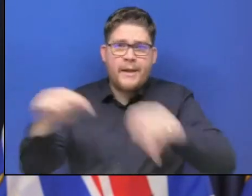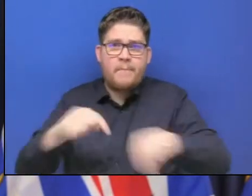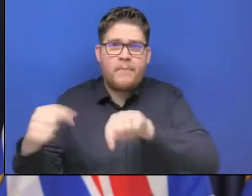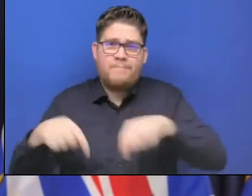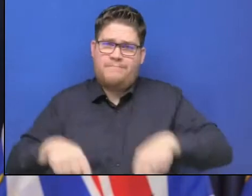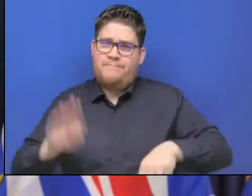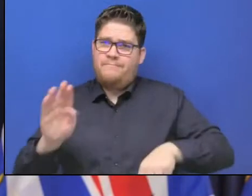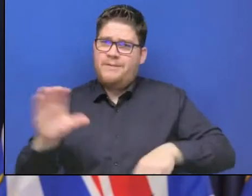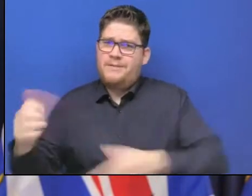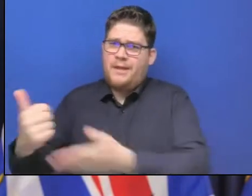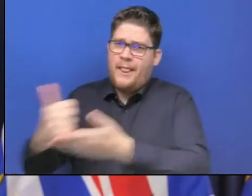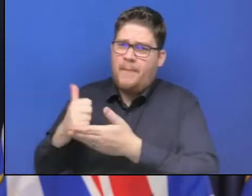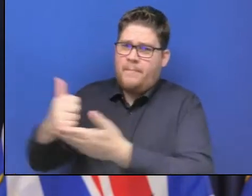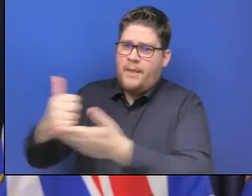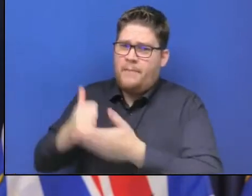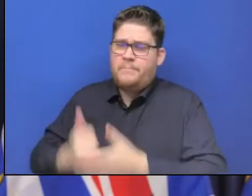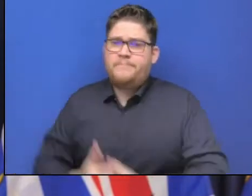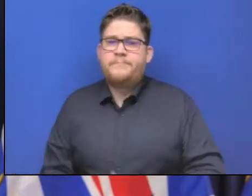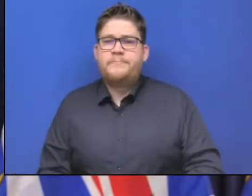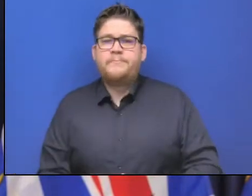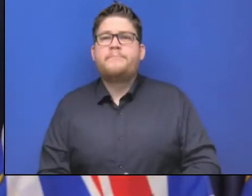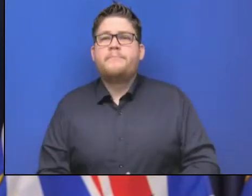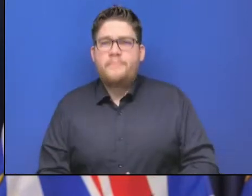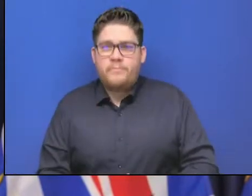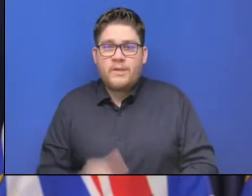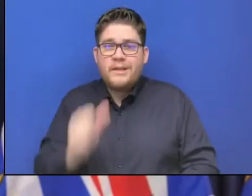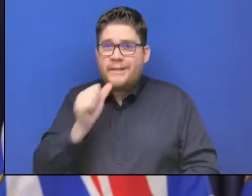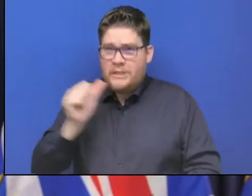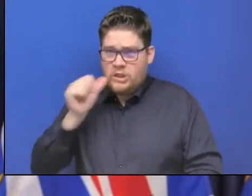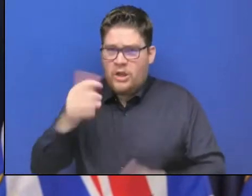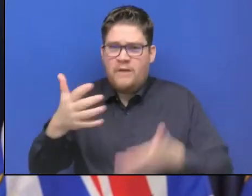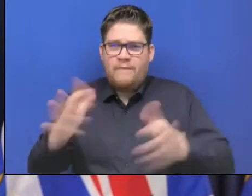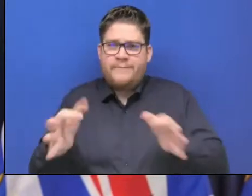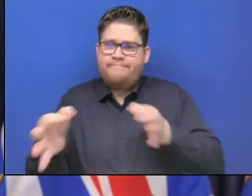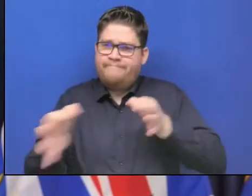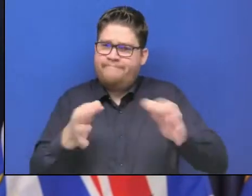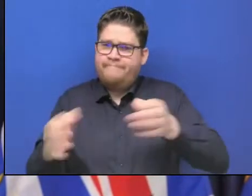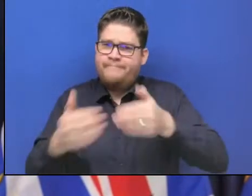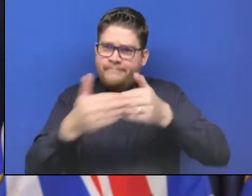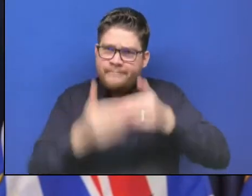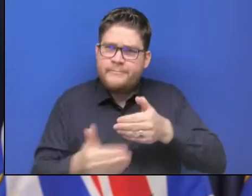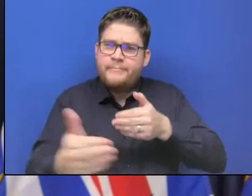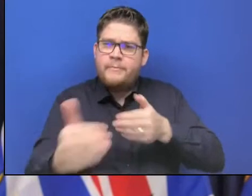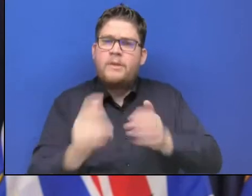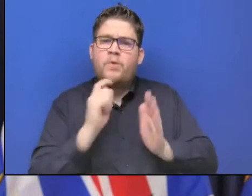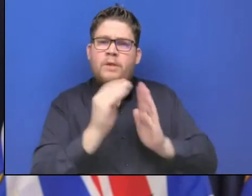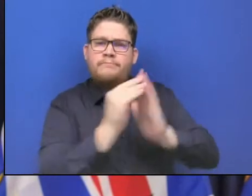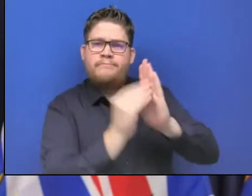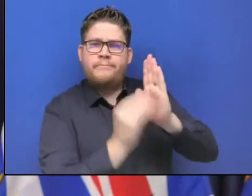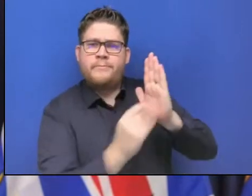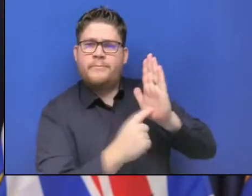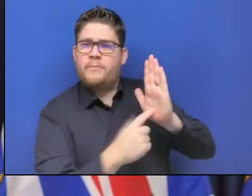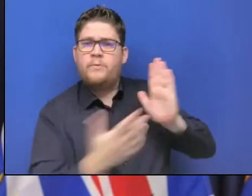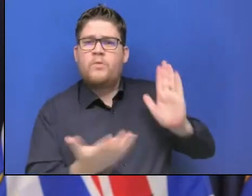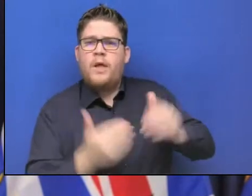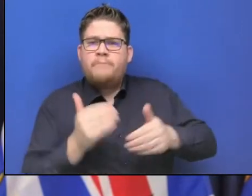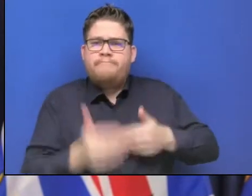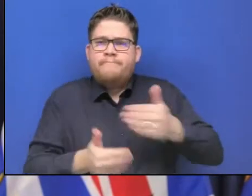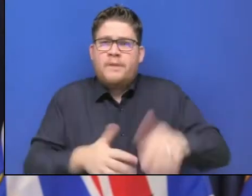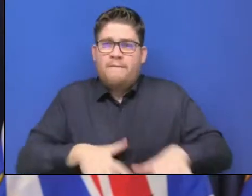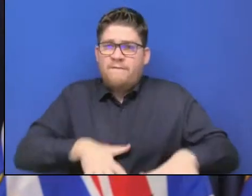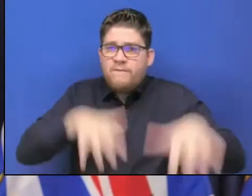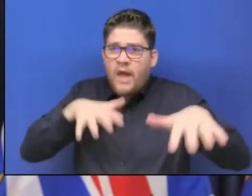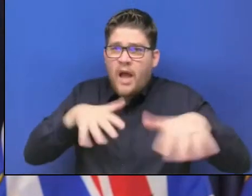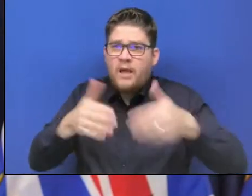and will continue to invest in hundreds of flood mitigation projects. We are focused on supporting people and